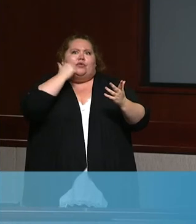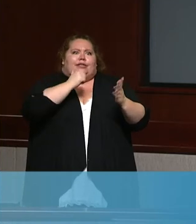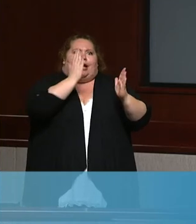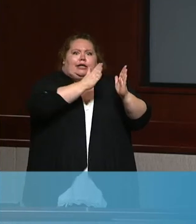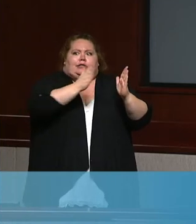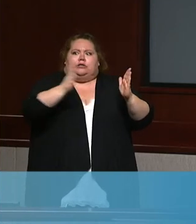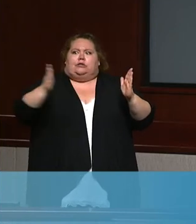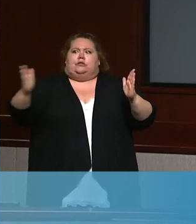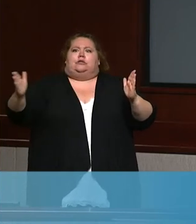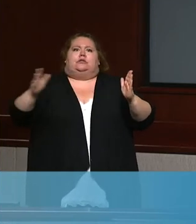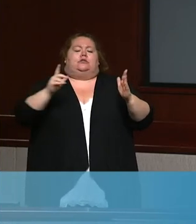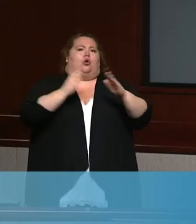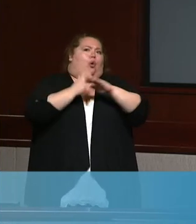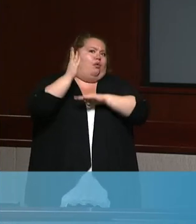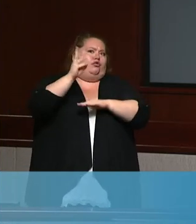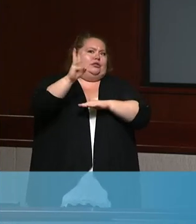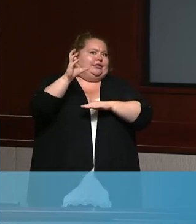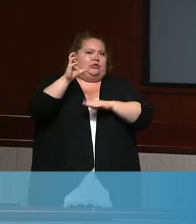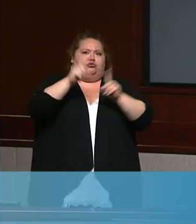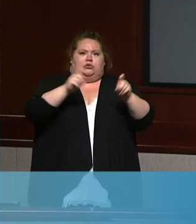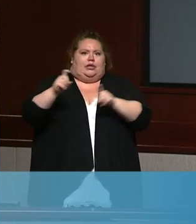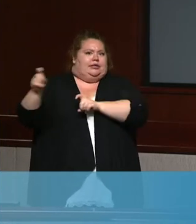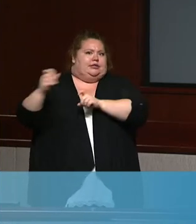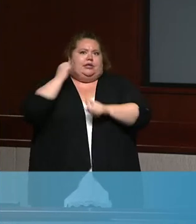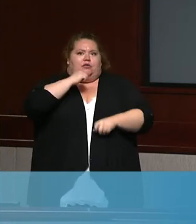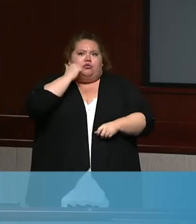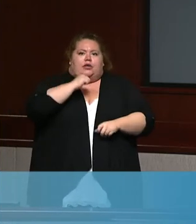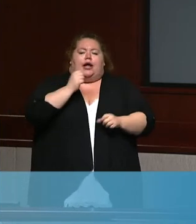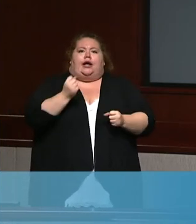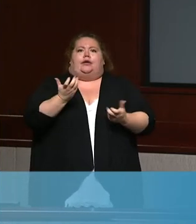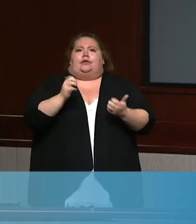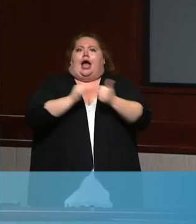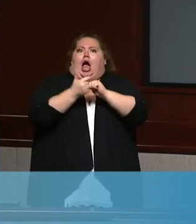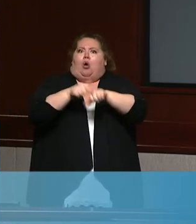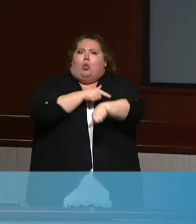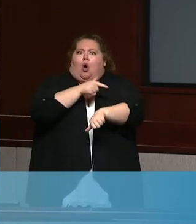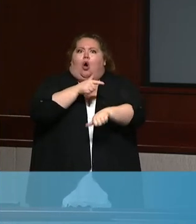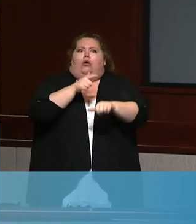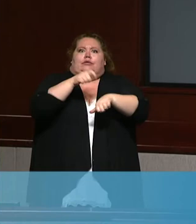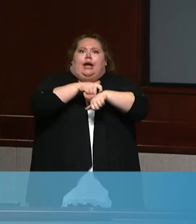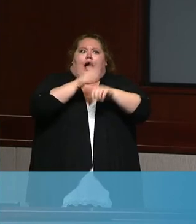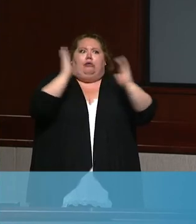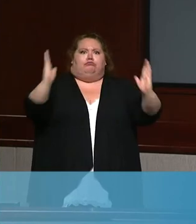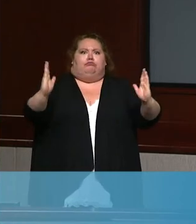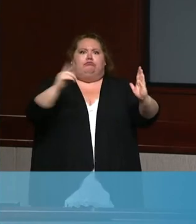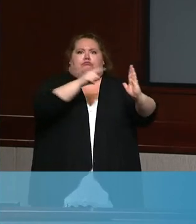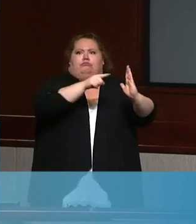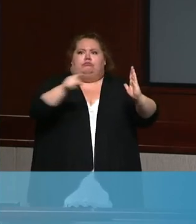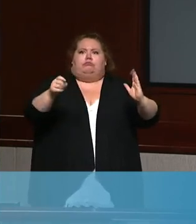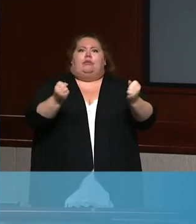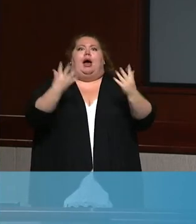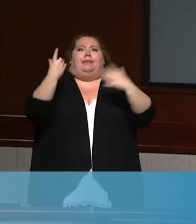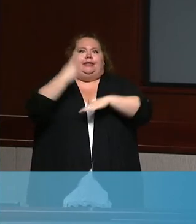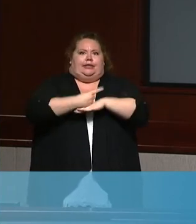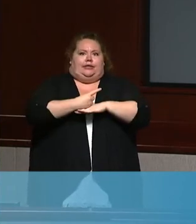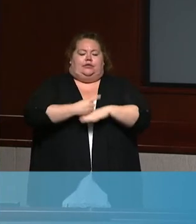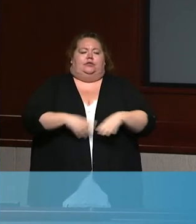690 tests per day, per 100,000 people? Okay, let me get Matt to answer that question for you.